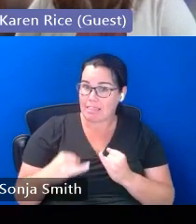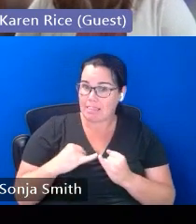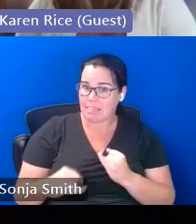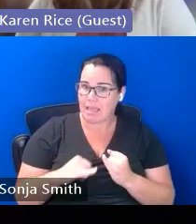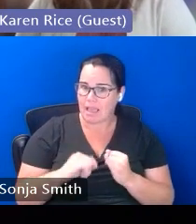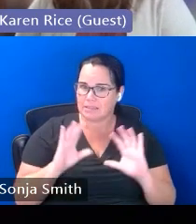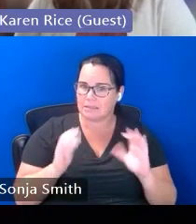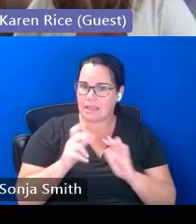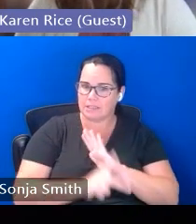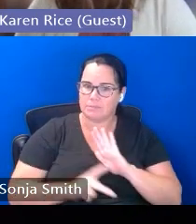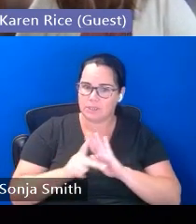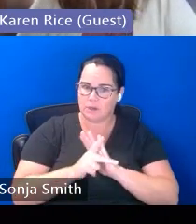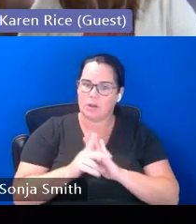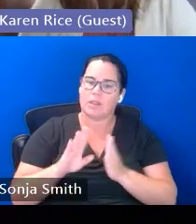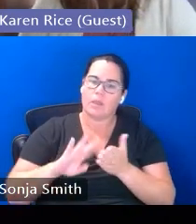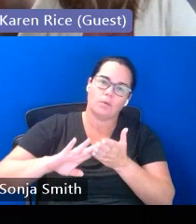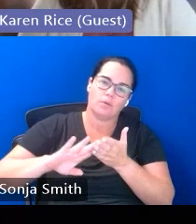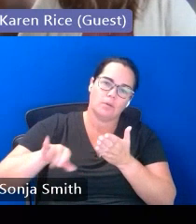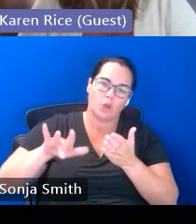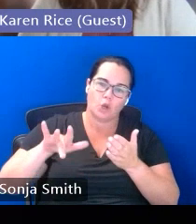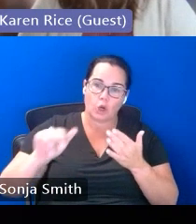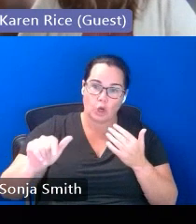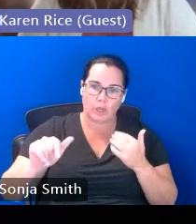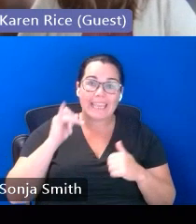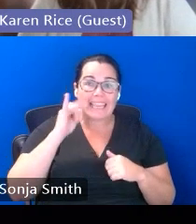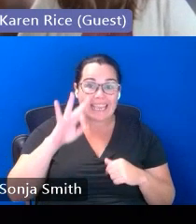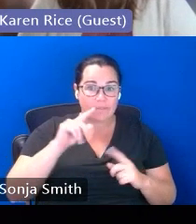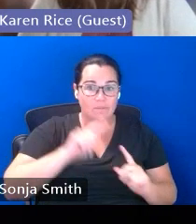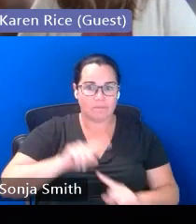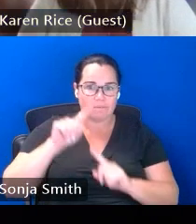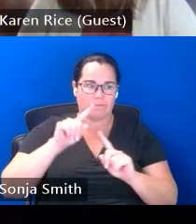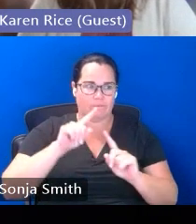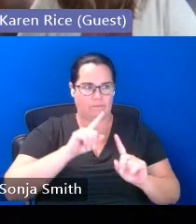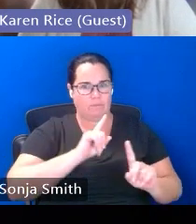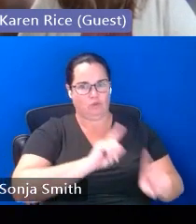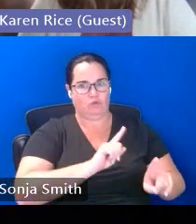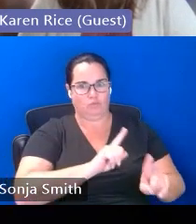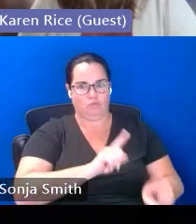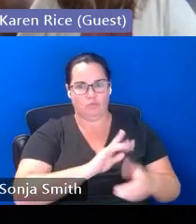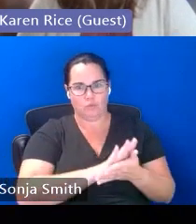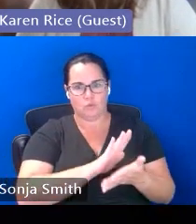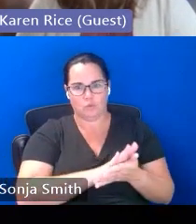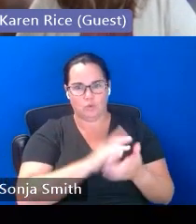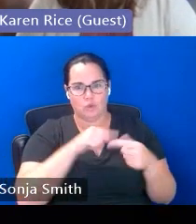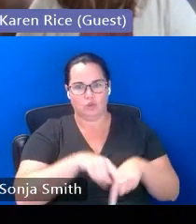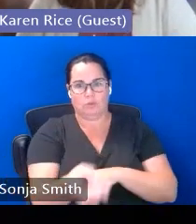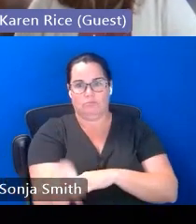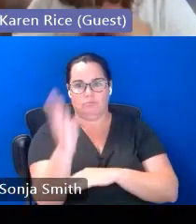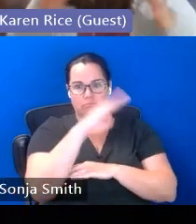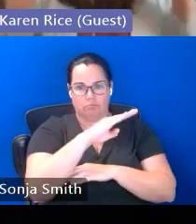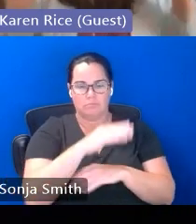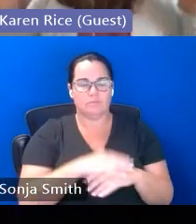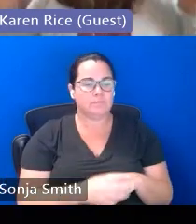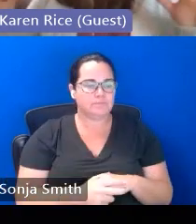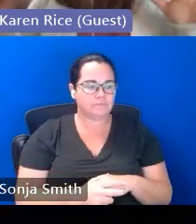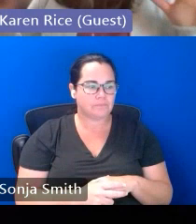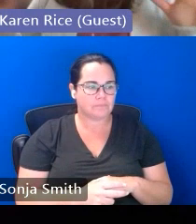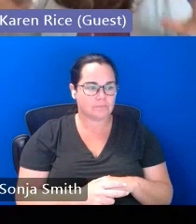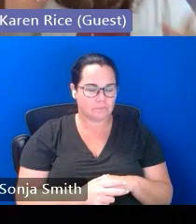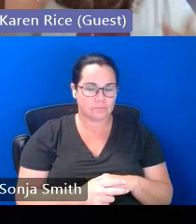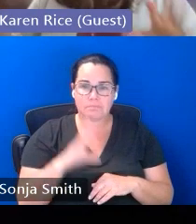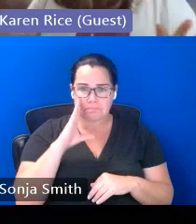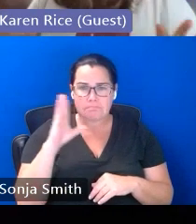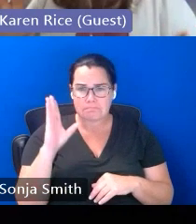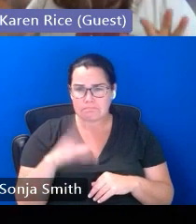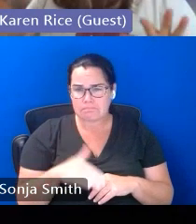would release students early when they were committed to this attendance um during the rest of the day so i'm sure there were other things that